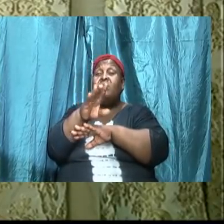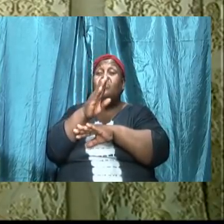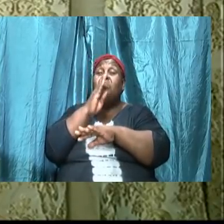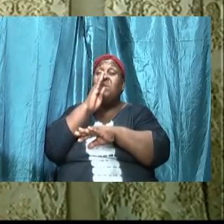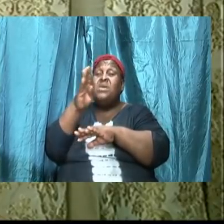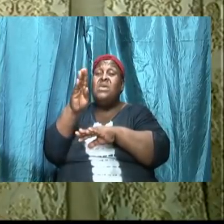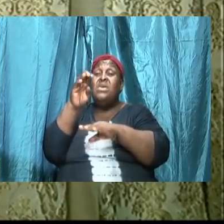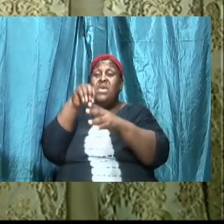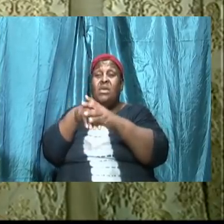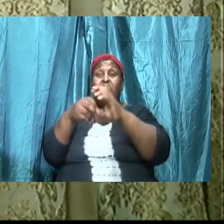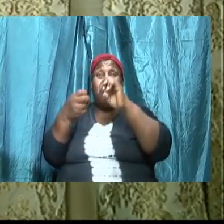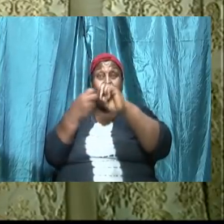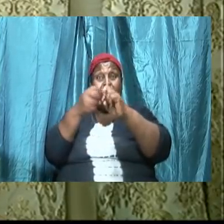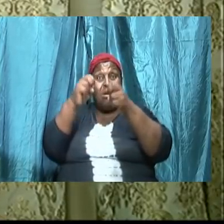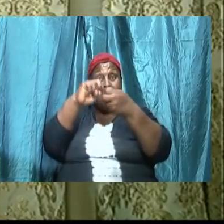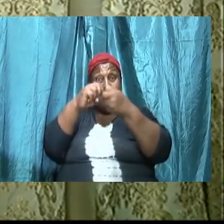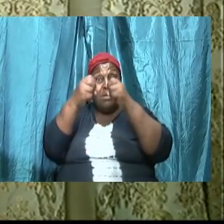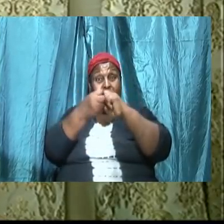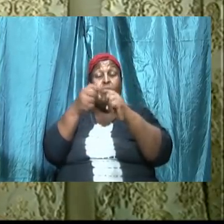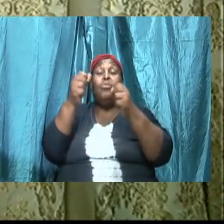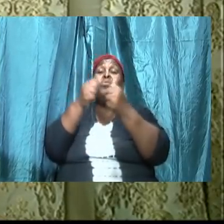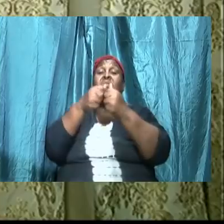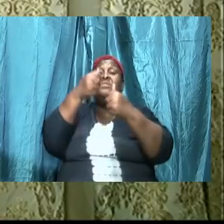in trouble with God